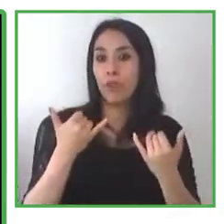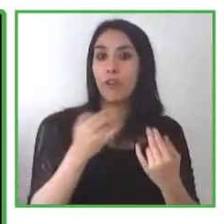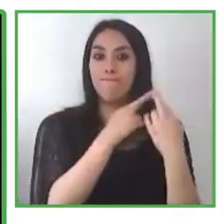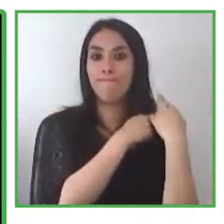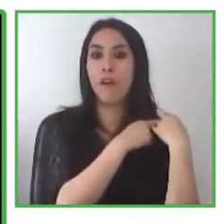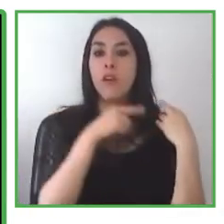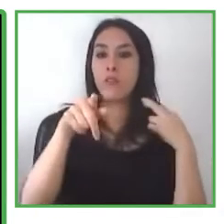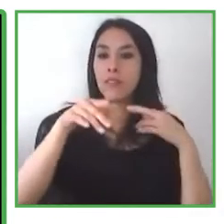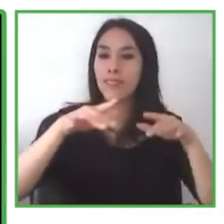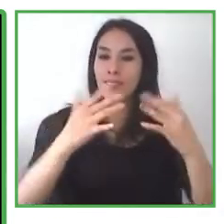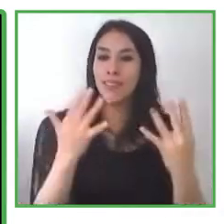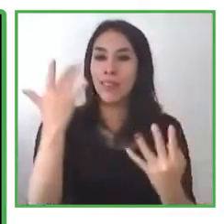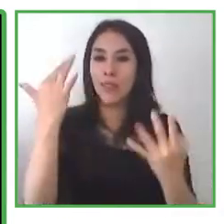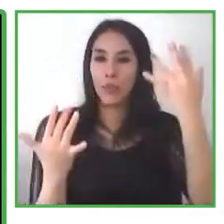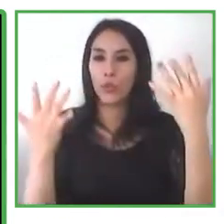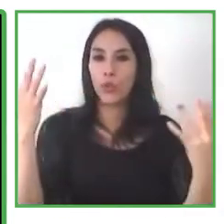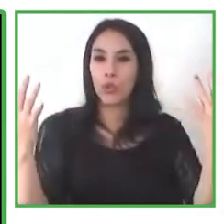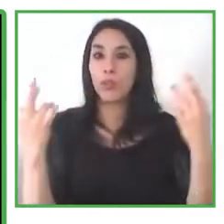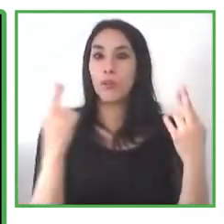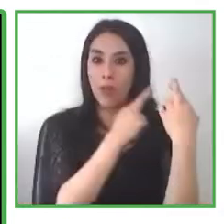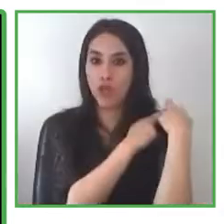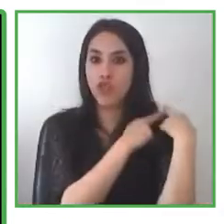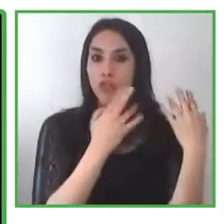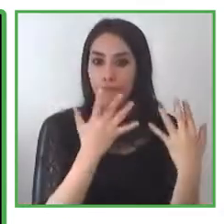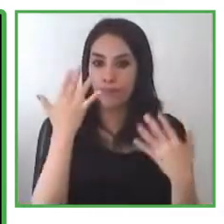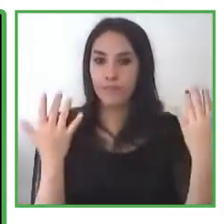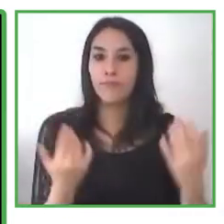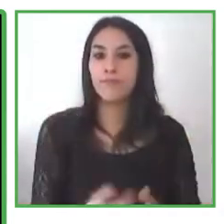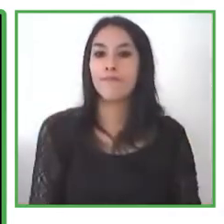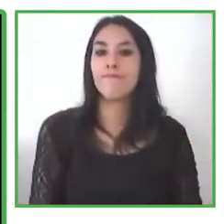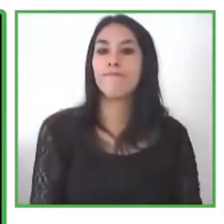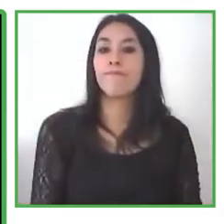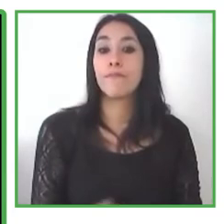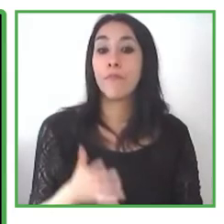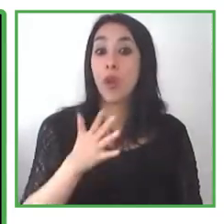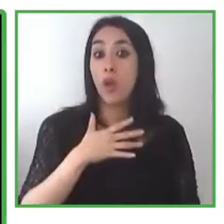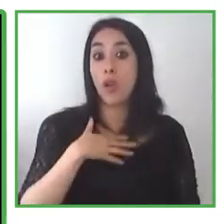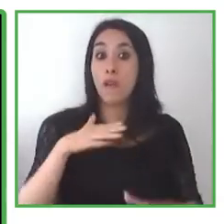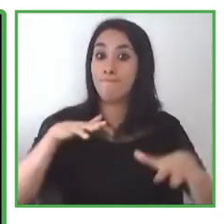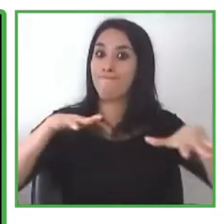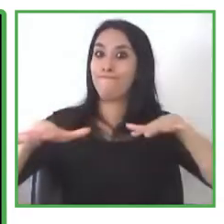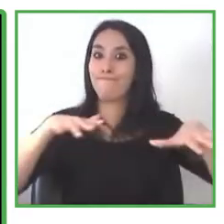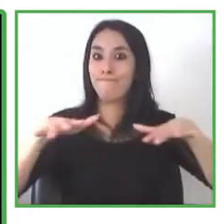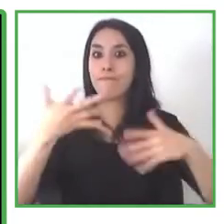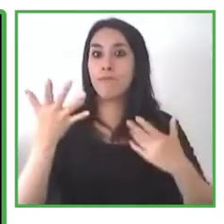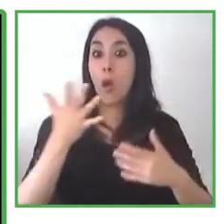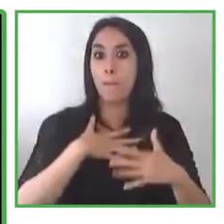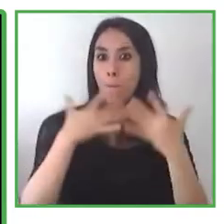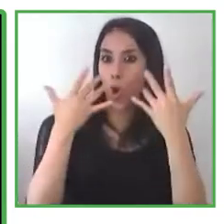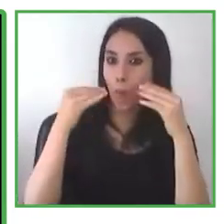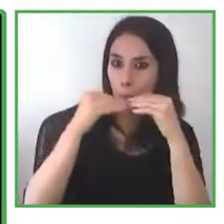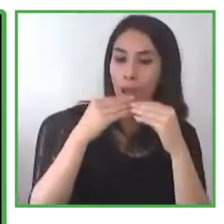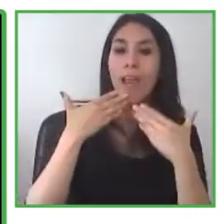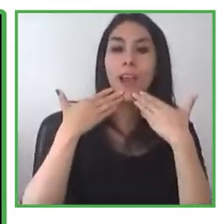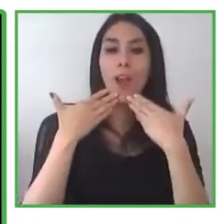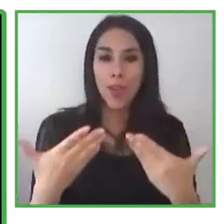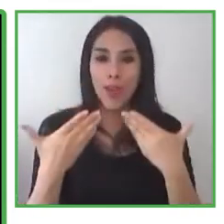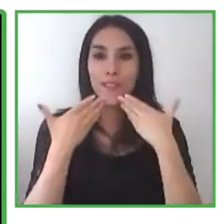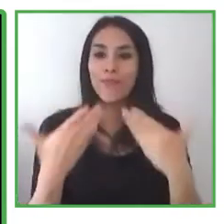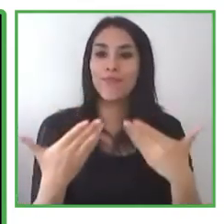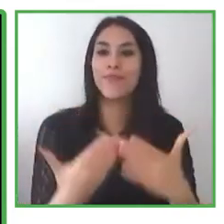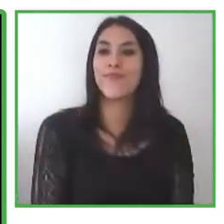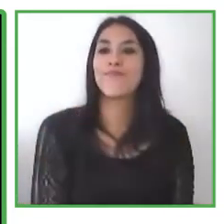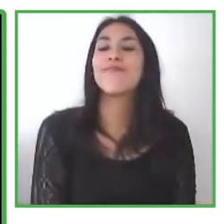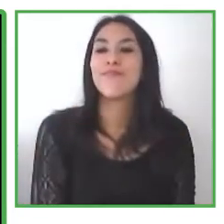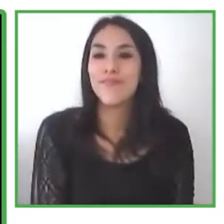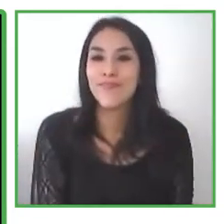charge of gardening everything that has to do with gardening is my responsibility if you need my services feel free to reach